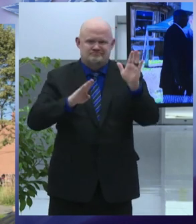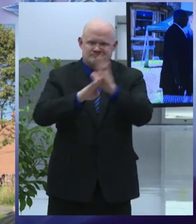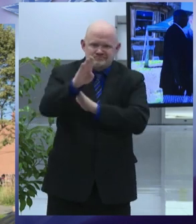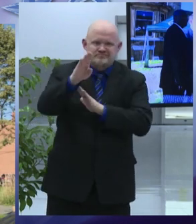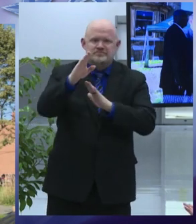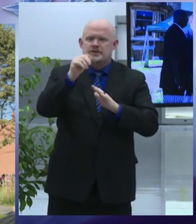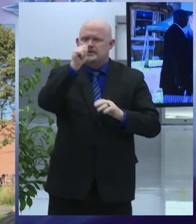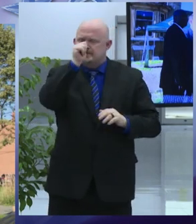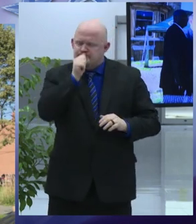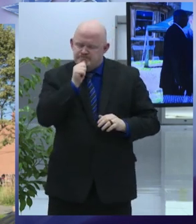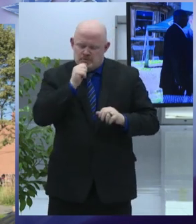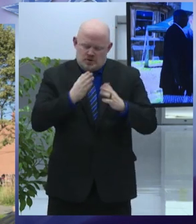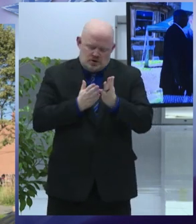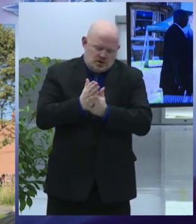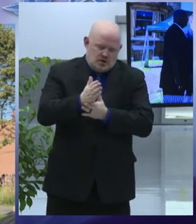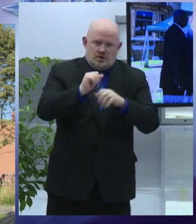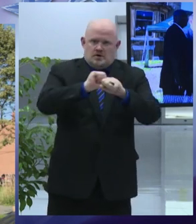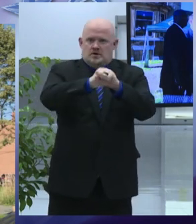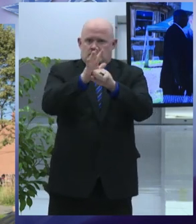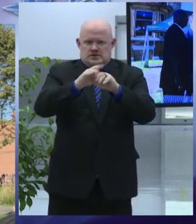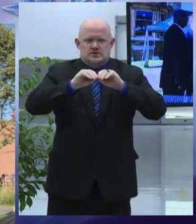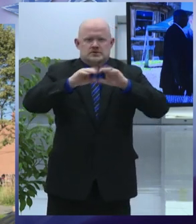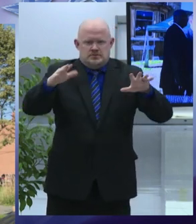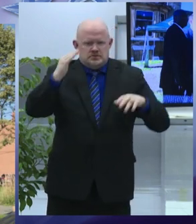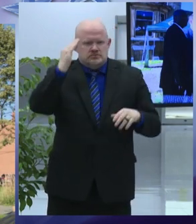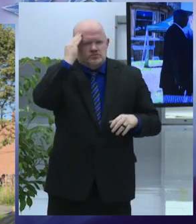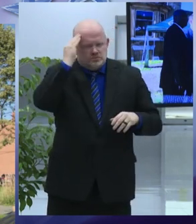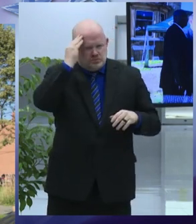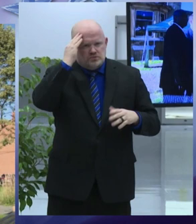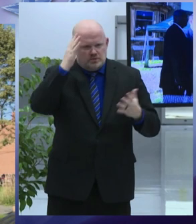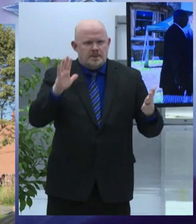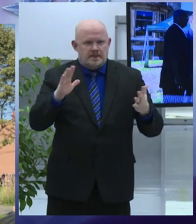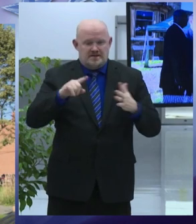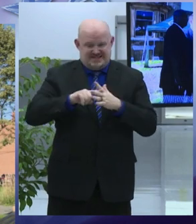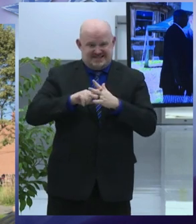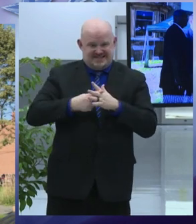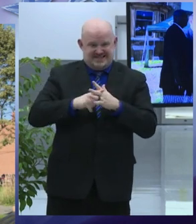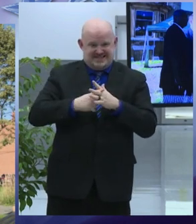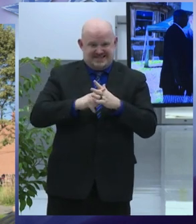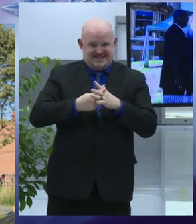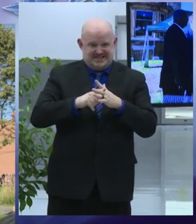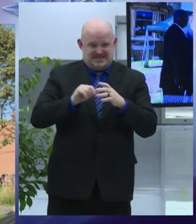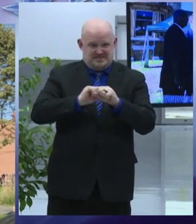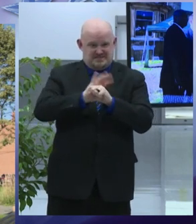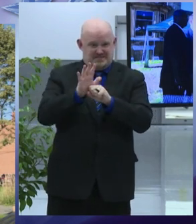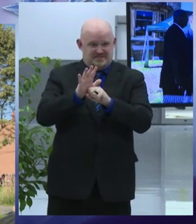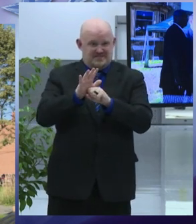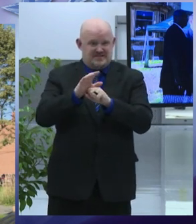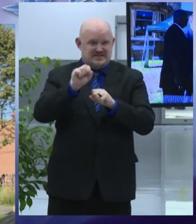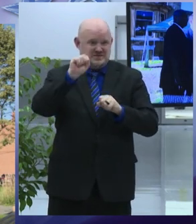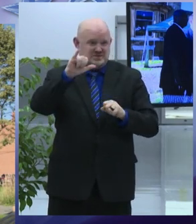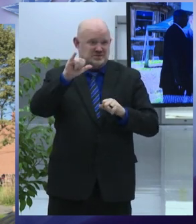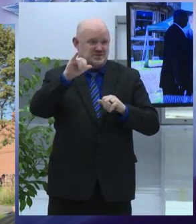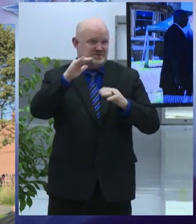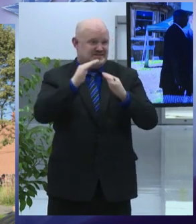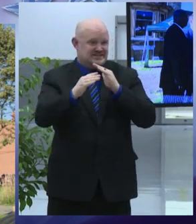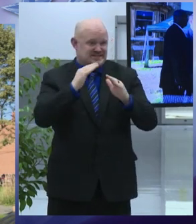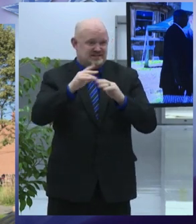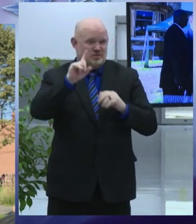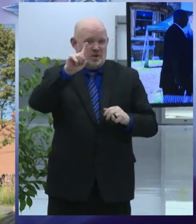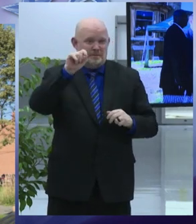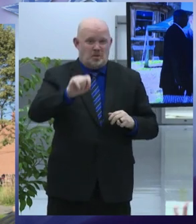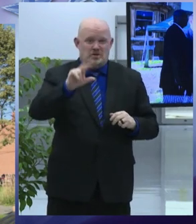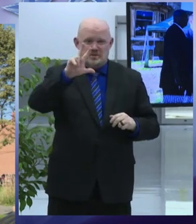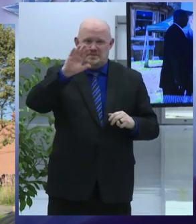since the start of the pandemic the city of syracuse has provided about 1.3 million dollars in grant and loan finances to over 125 city